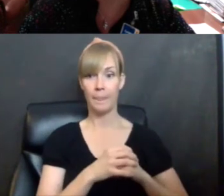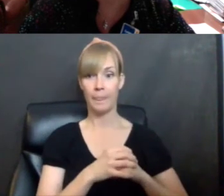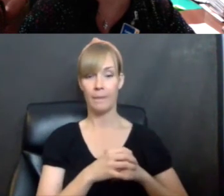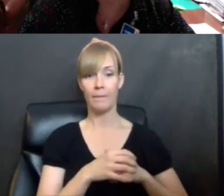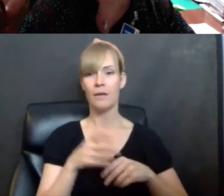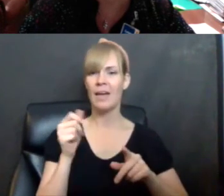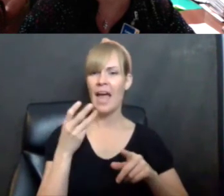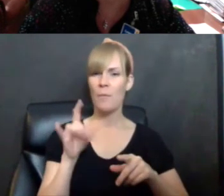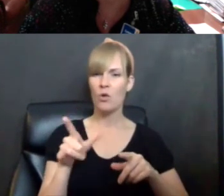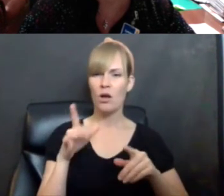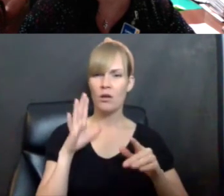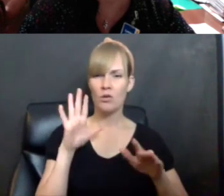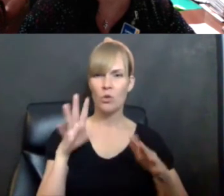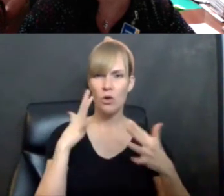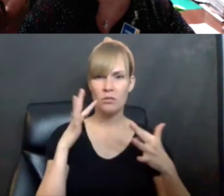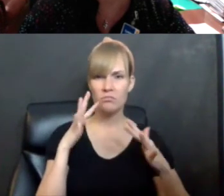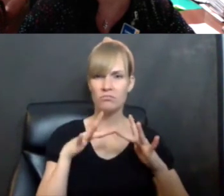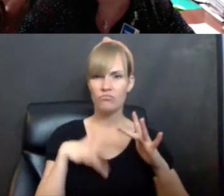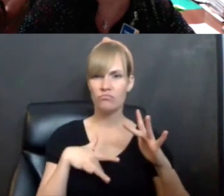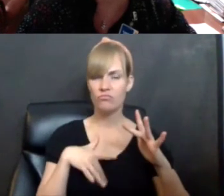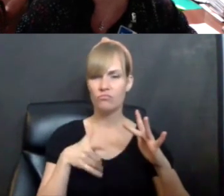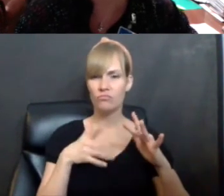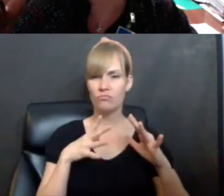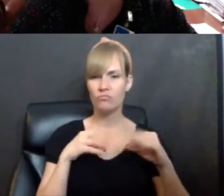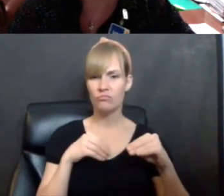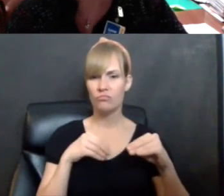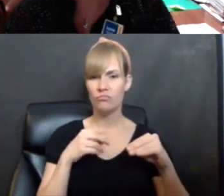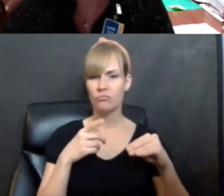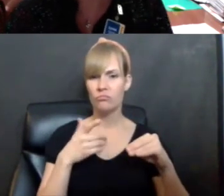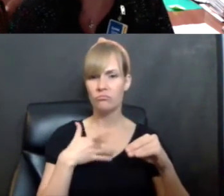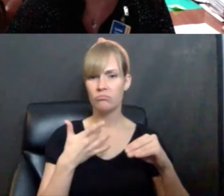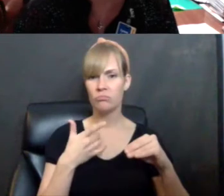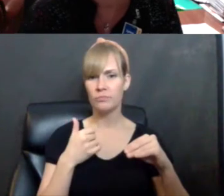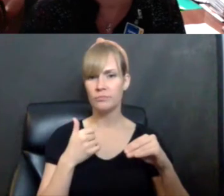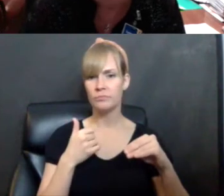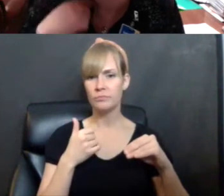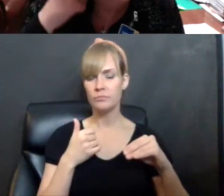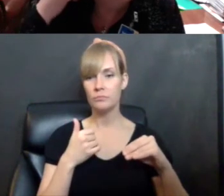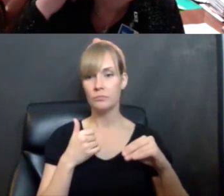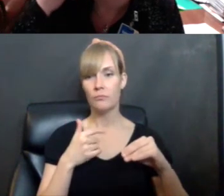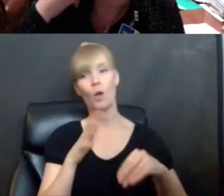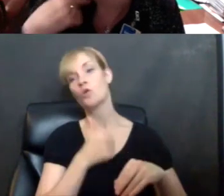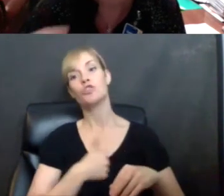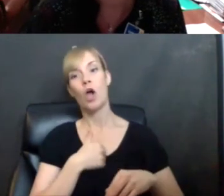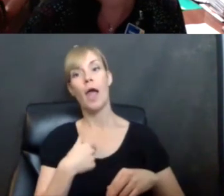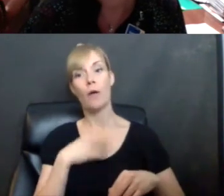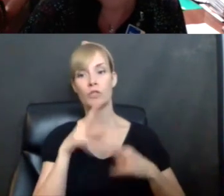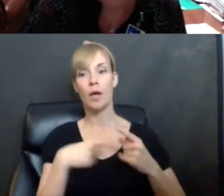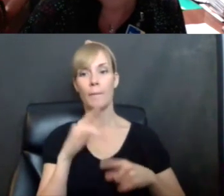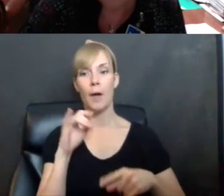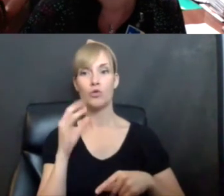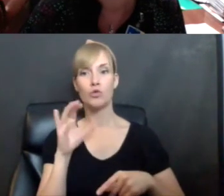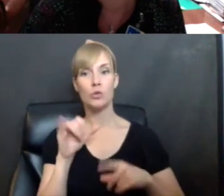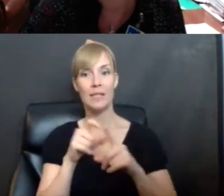Well, in April, we lost you there for a second. We lost your sound. Sorry about that. So I was talking about juicy word pencils